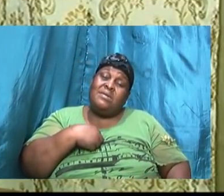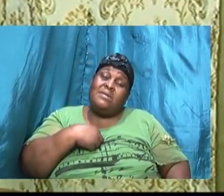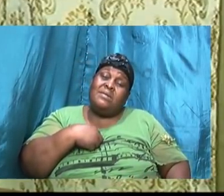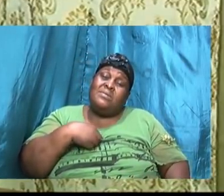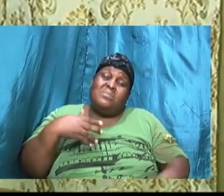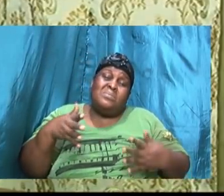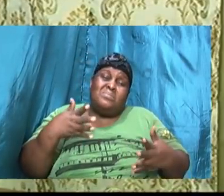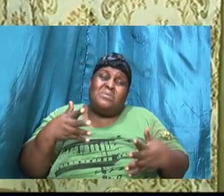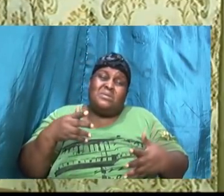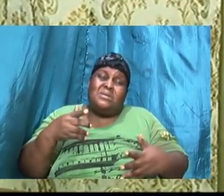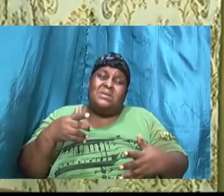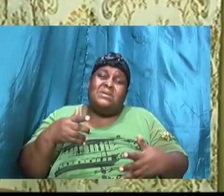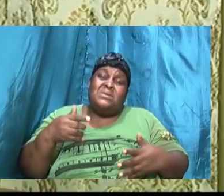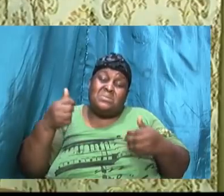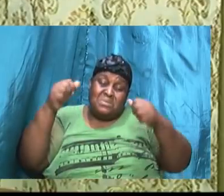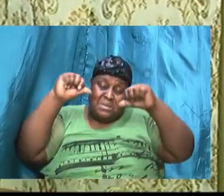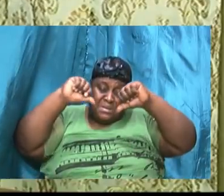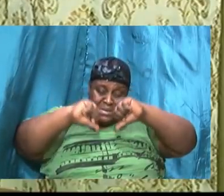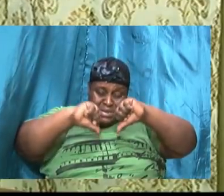to deny myself